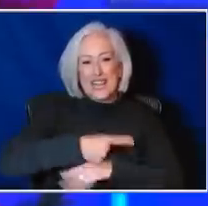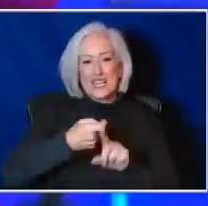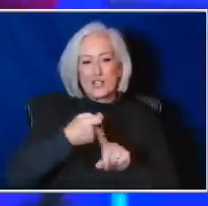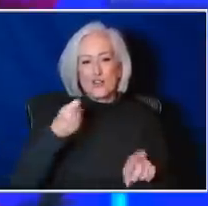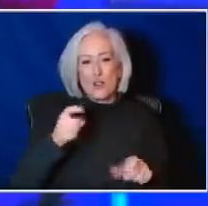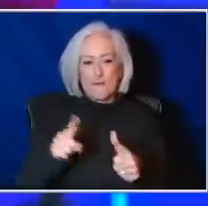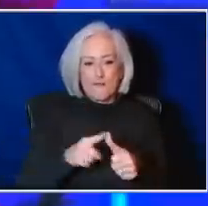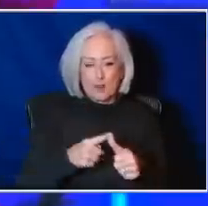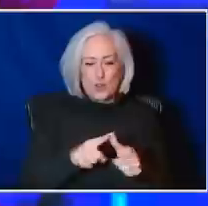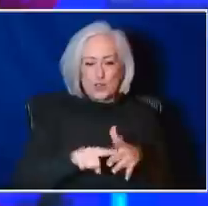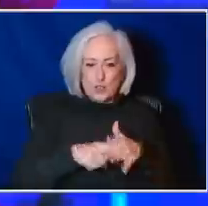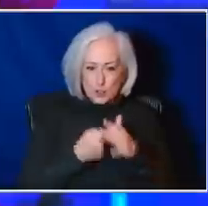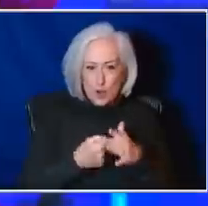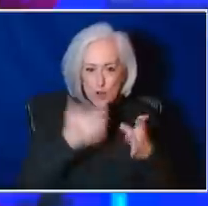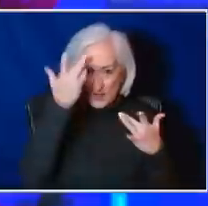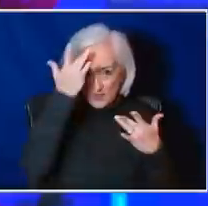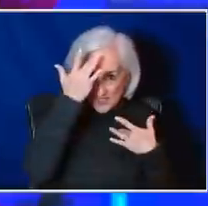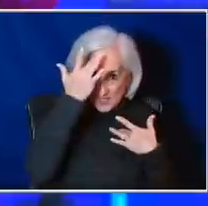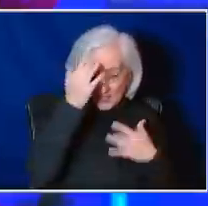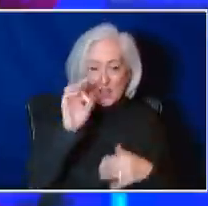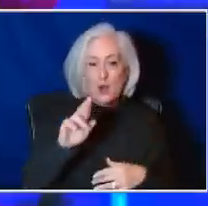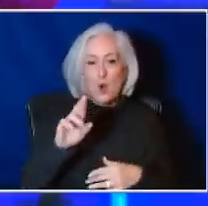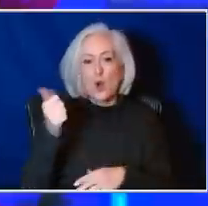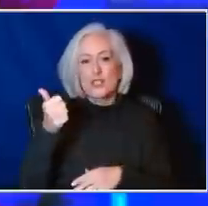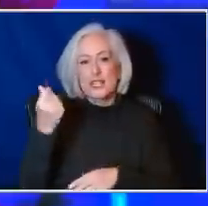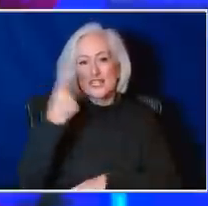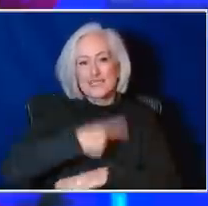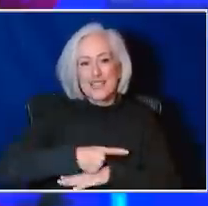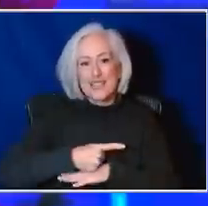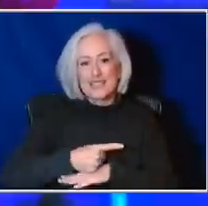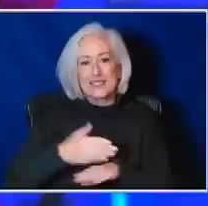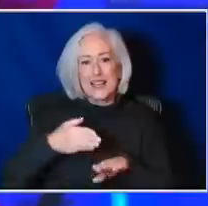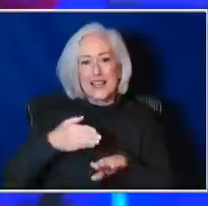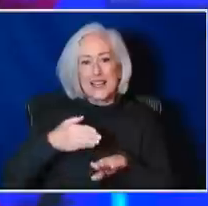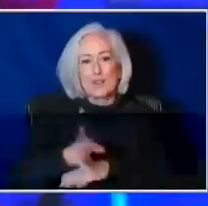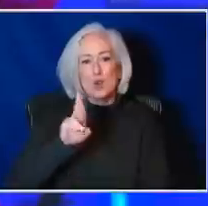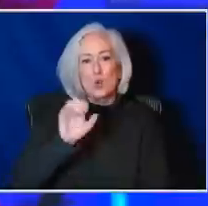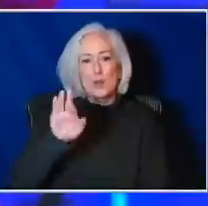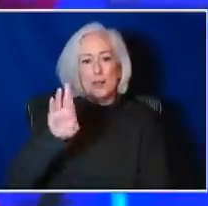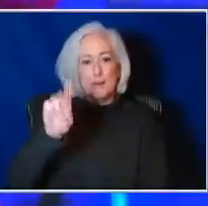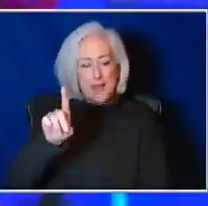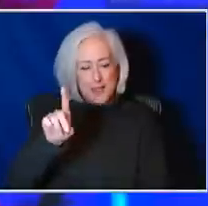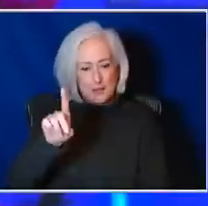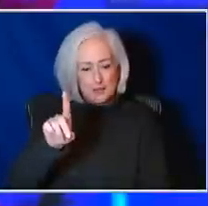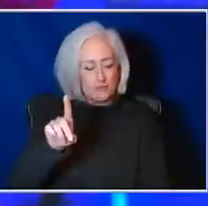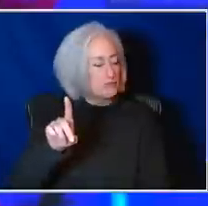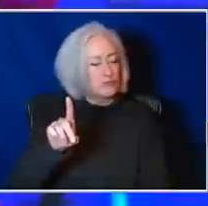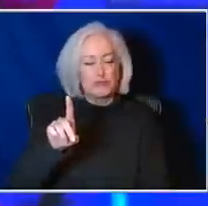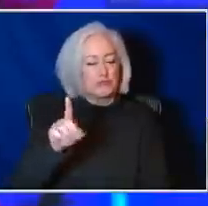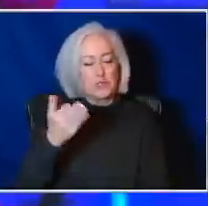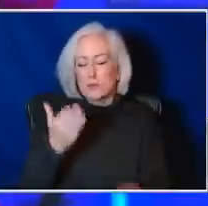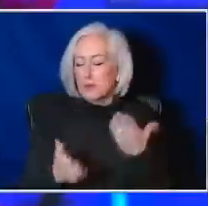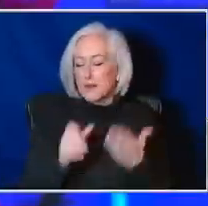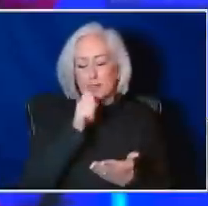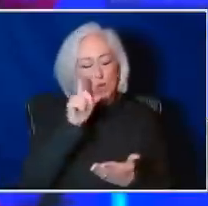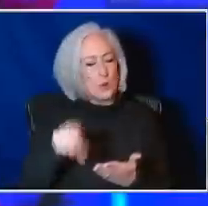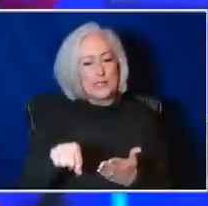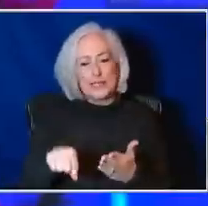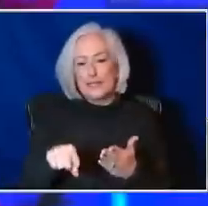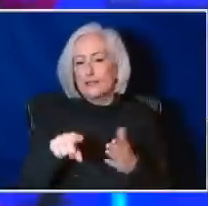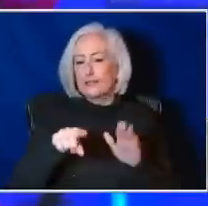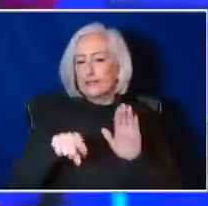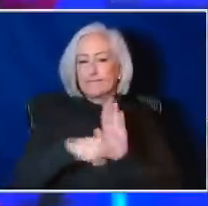or if you're 10 days out from any rebound symptoms, I would say you probably do not need that antigen test. Um,